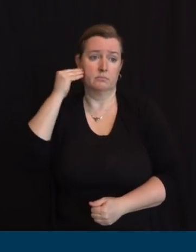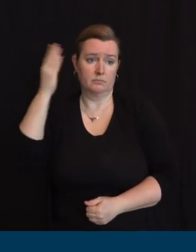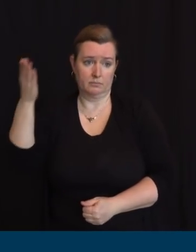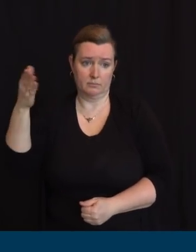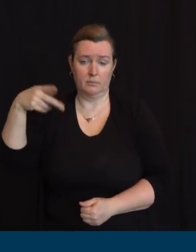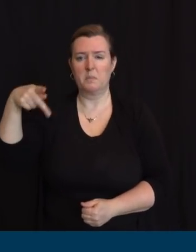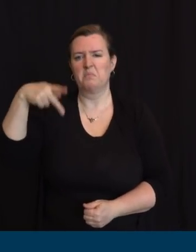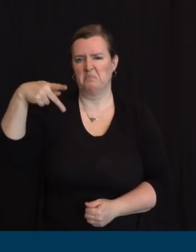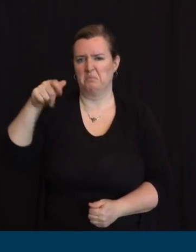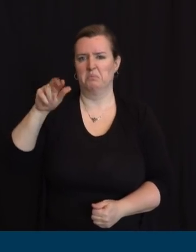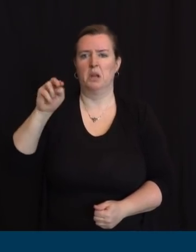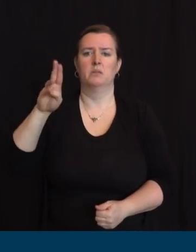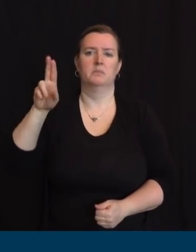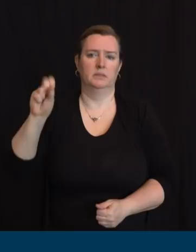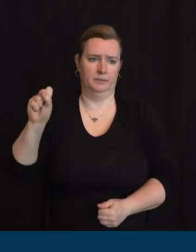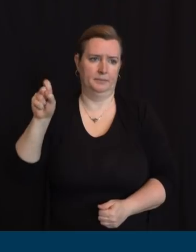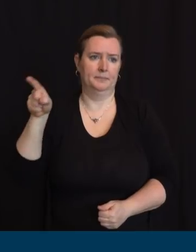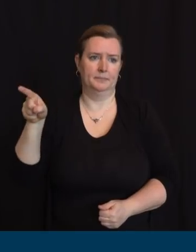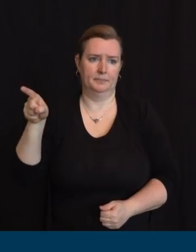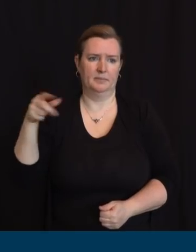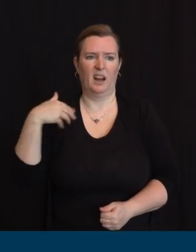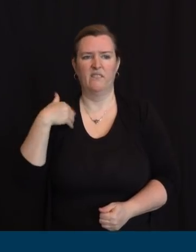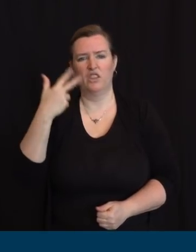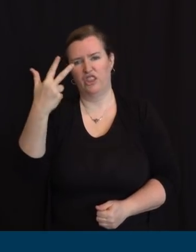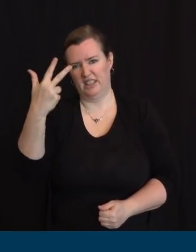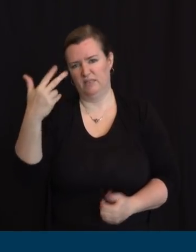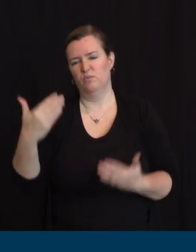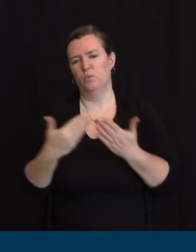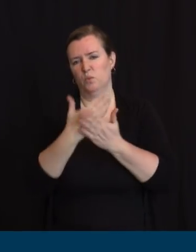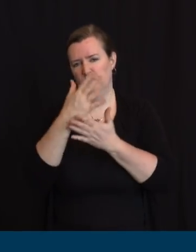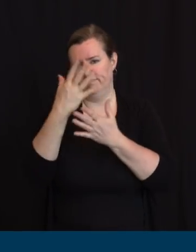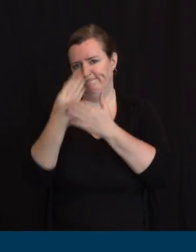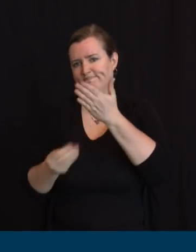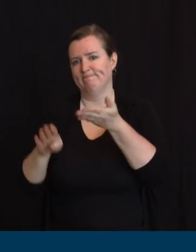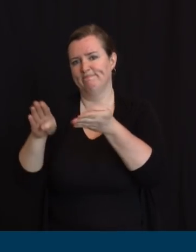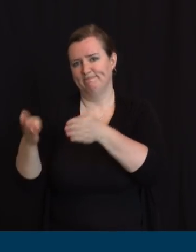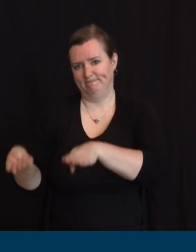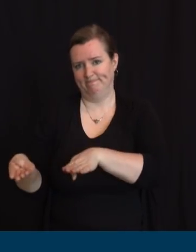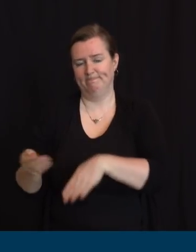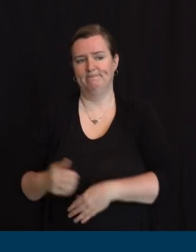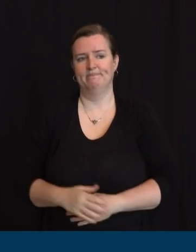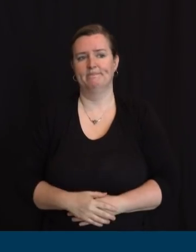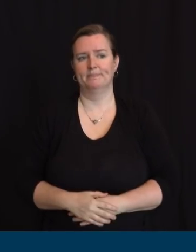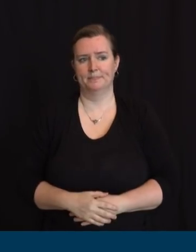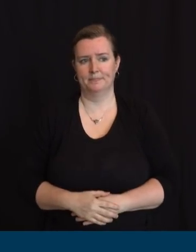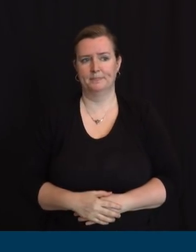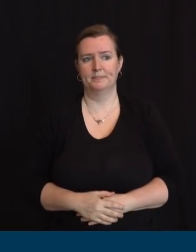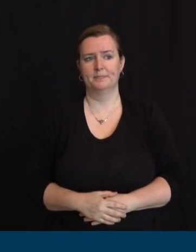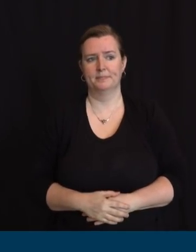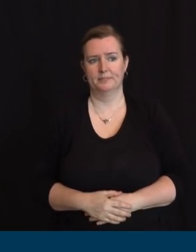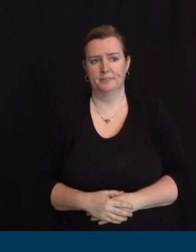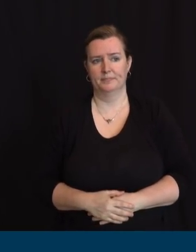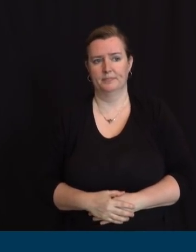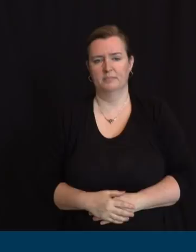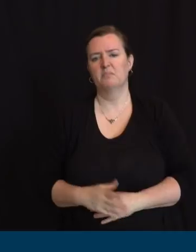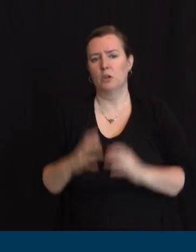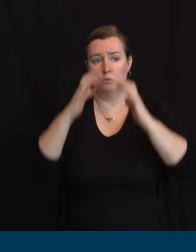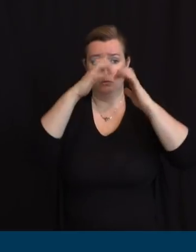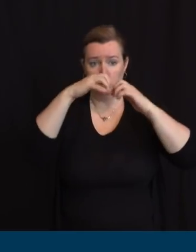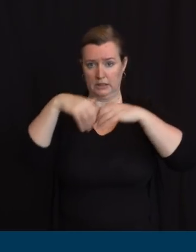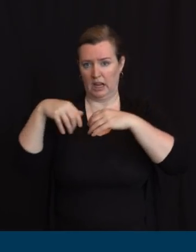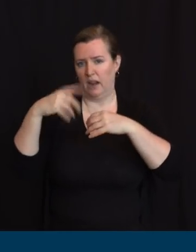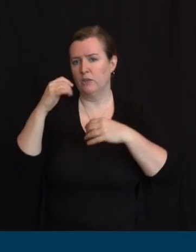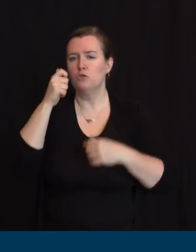past 24 hours. The ethnicity is as follows. 51.5%